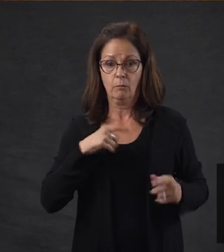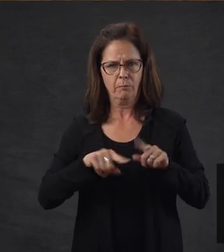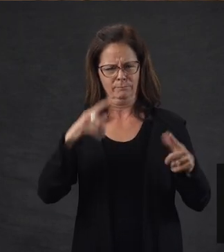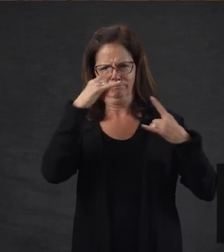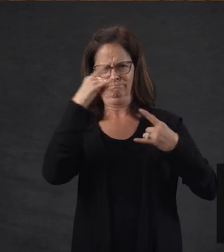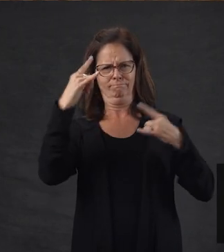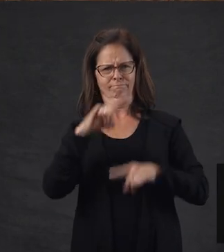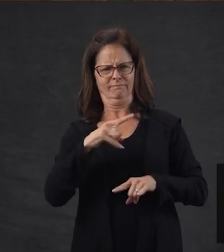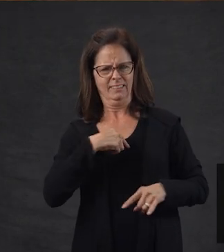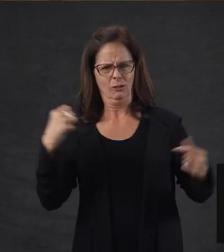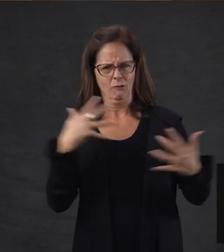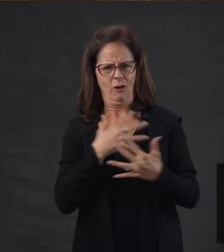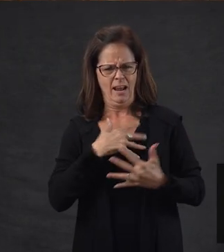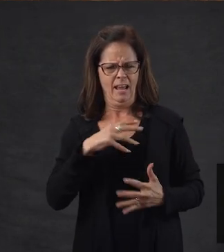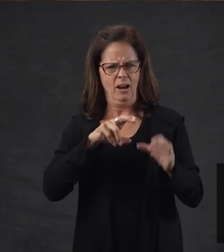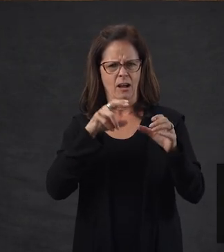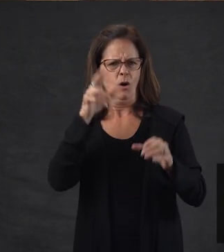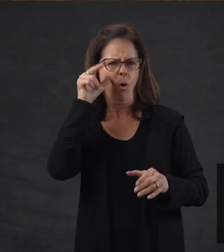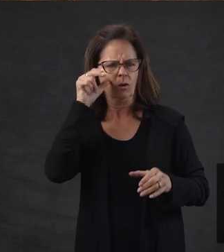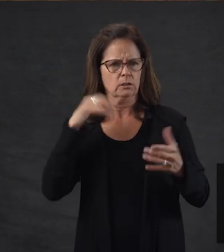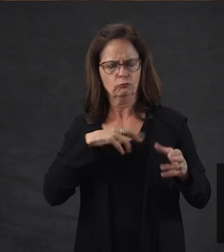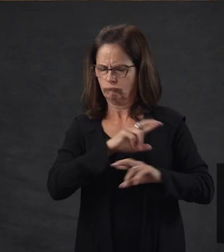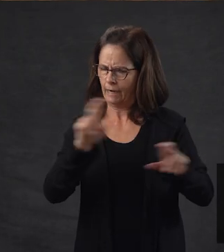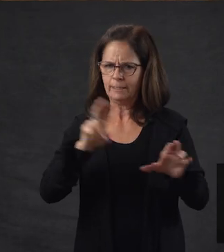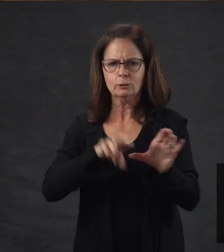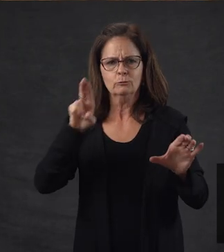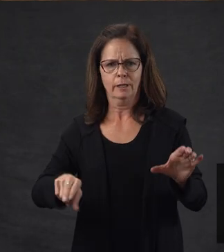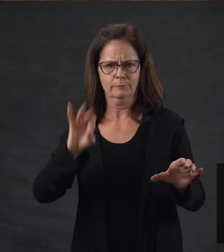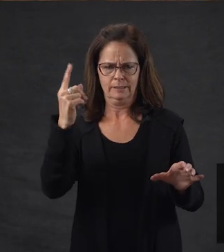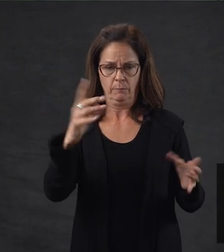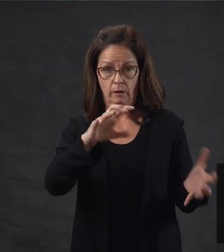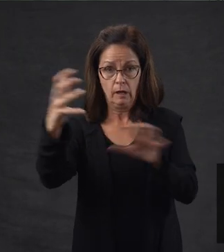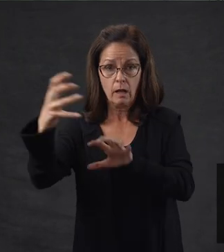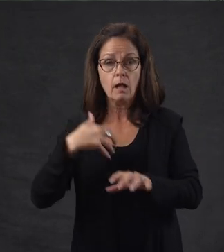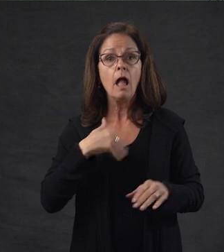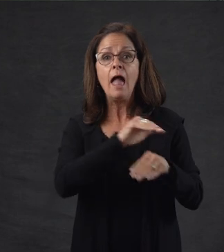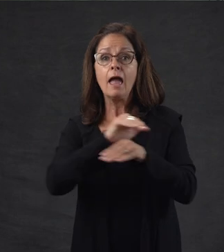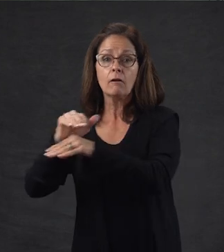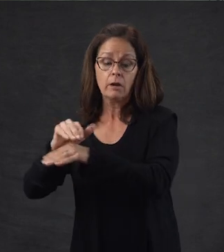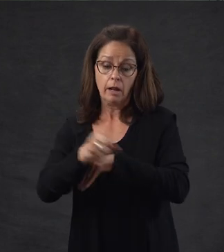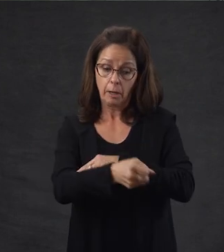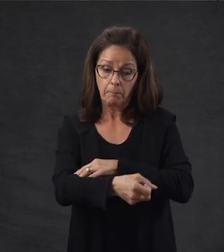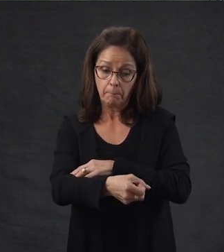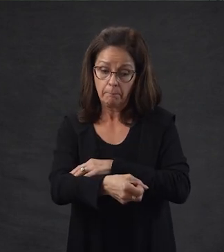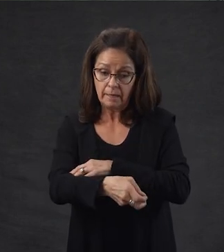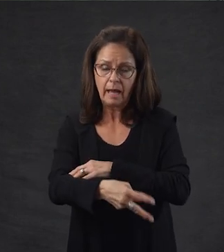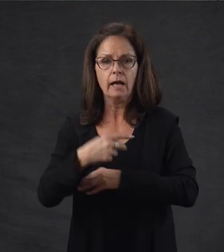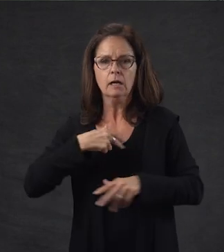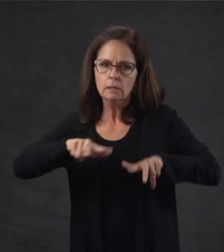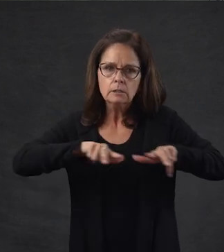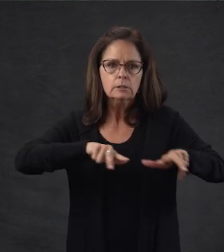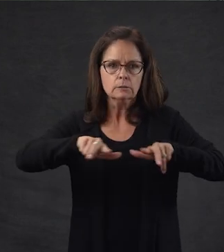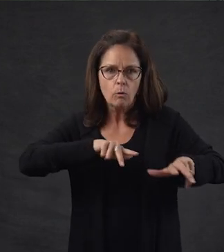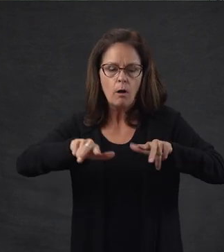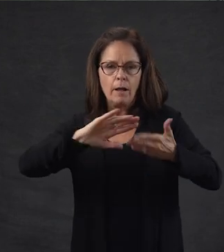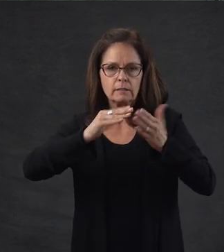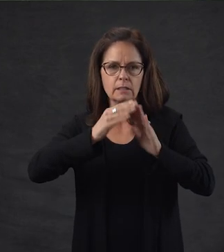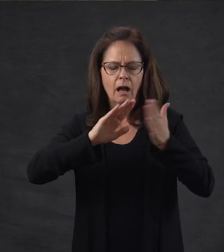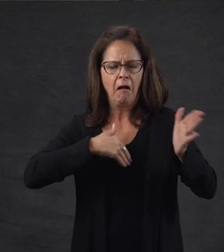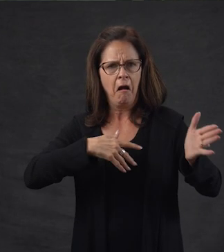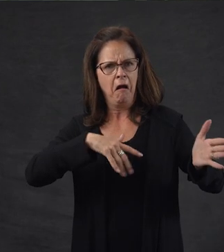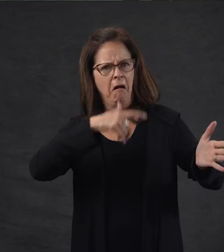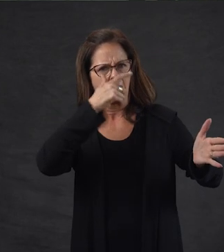Afraid of horses, he was always ready to jump out if needed. Animation, Tesla walks outside of his station. Every night, around midnight,